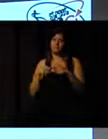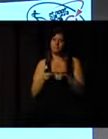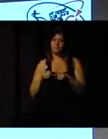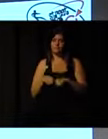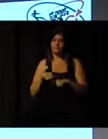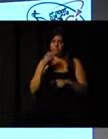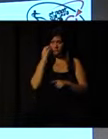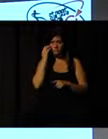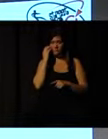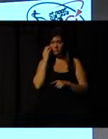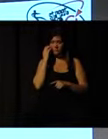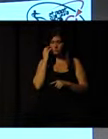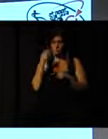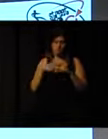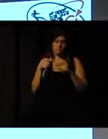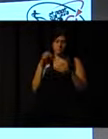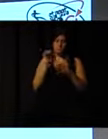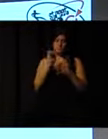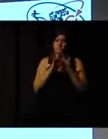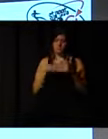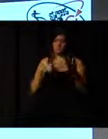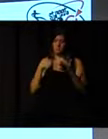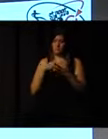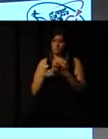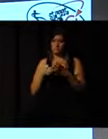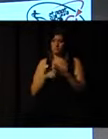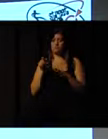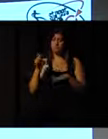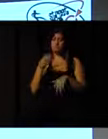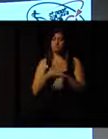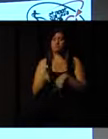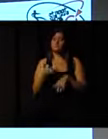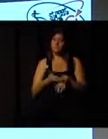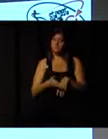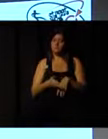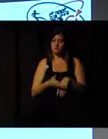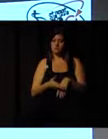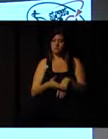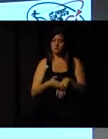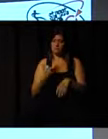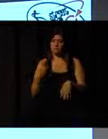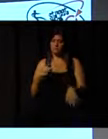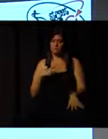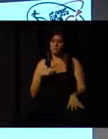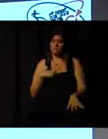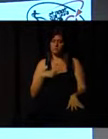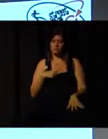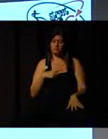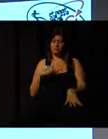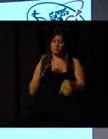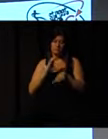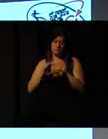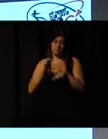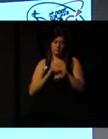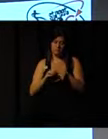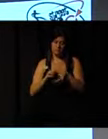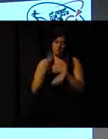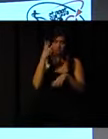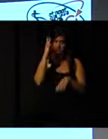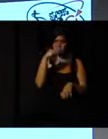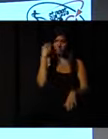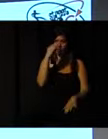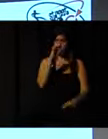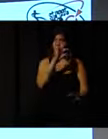is a training programme. So we have a number of three-hour short courses for the people across the country